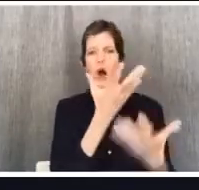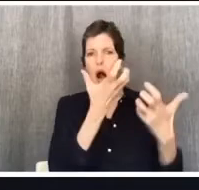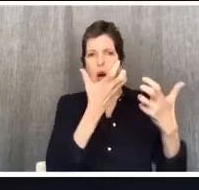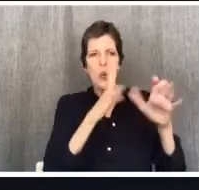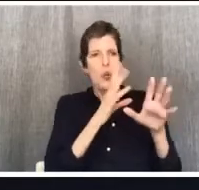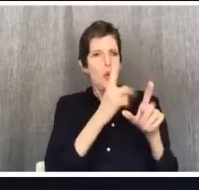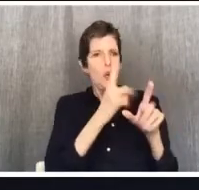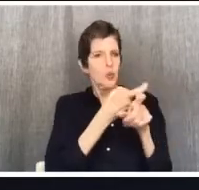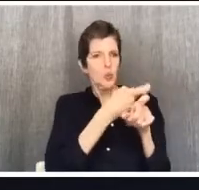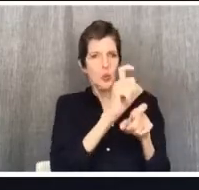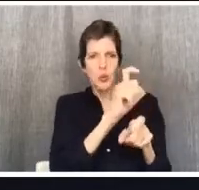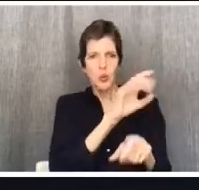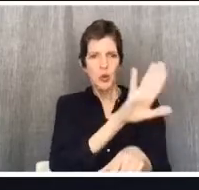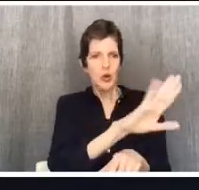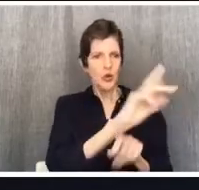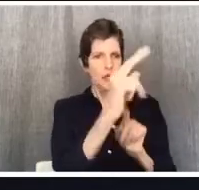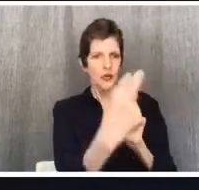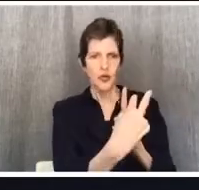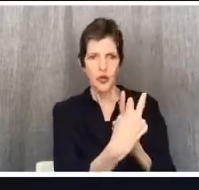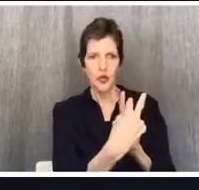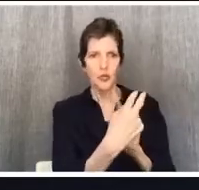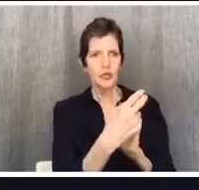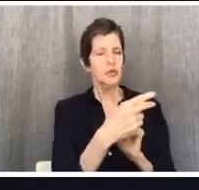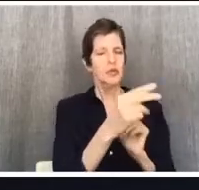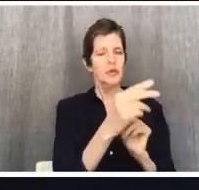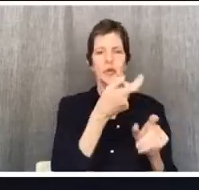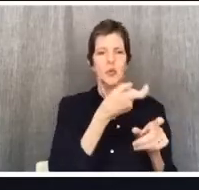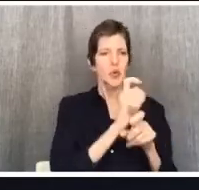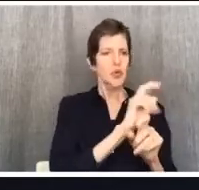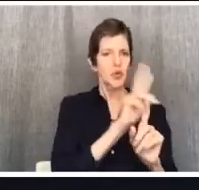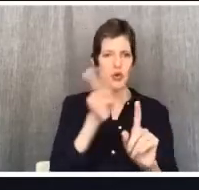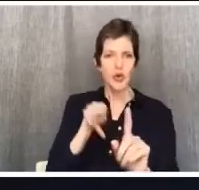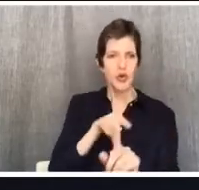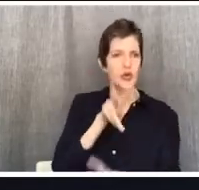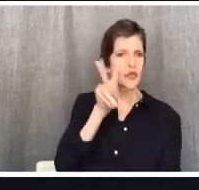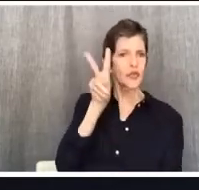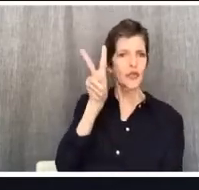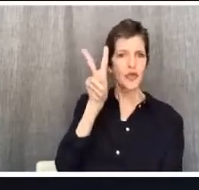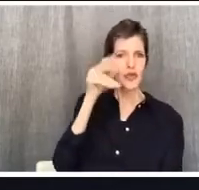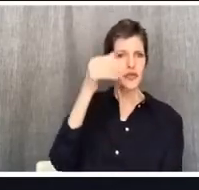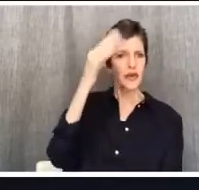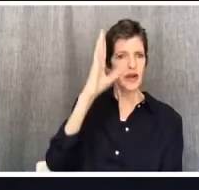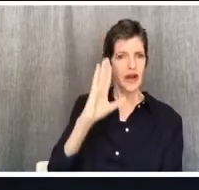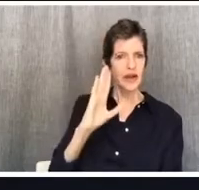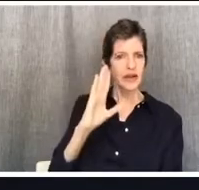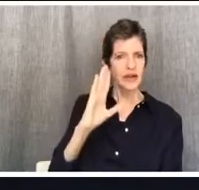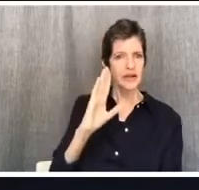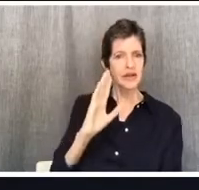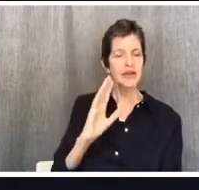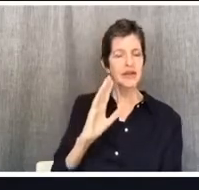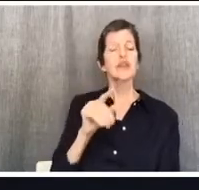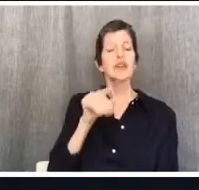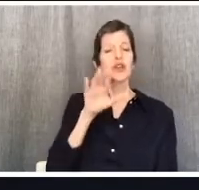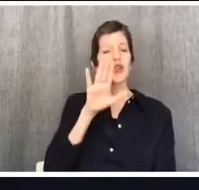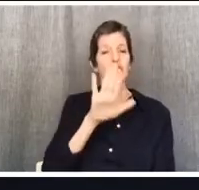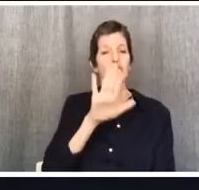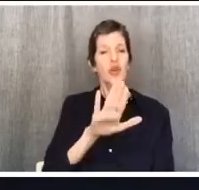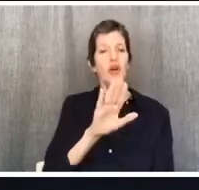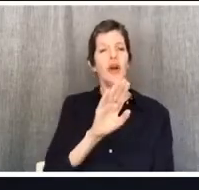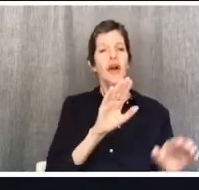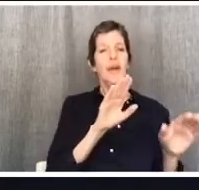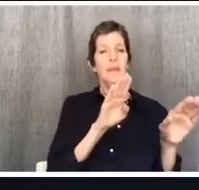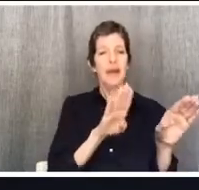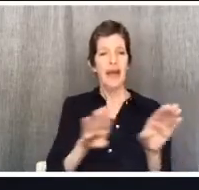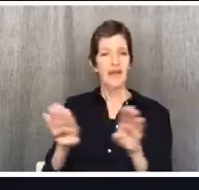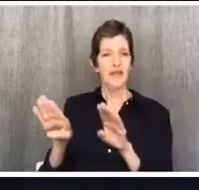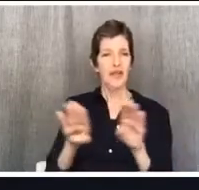It's not about that. It's about how you eating that meat affects other people. He says, on the part of the one,